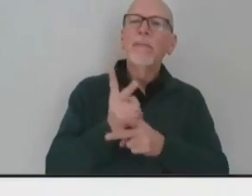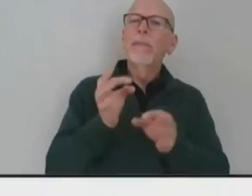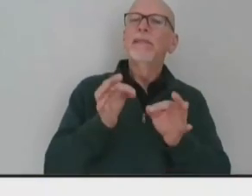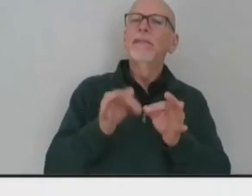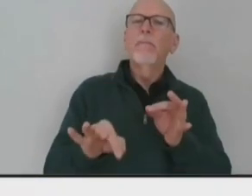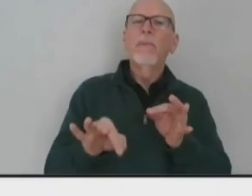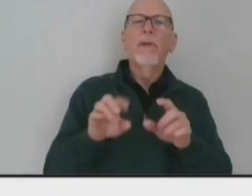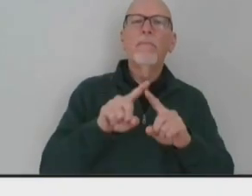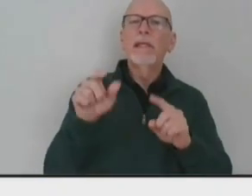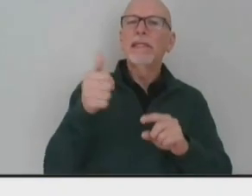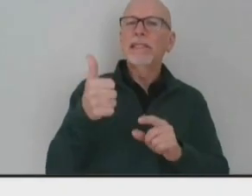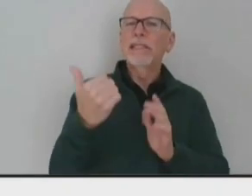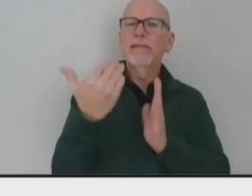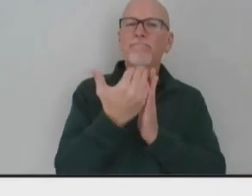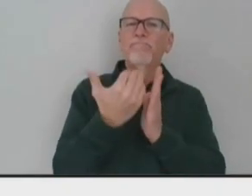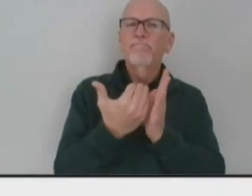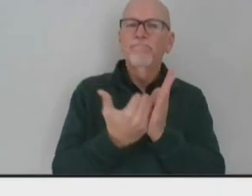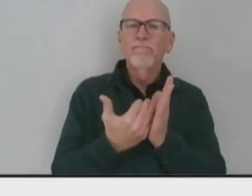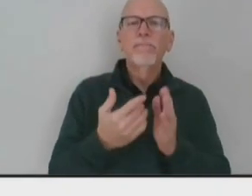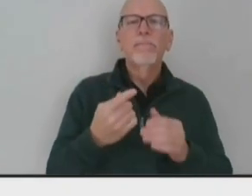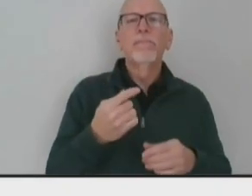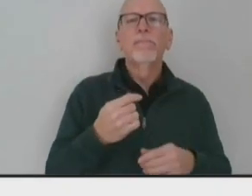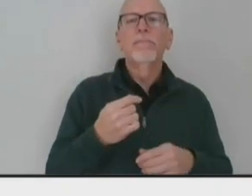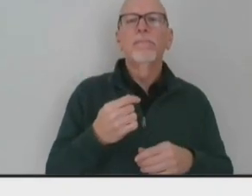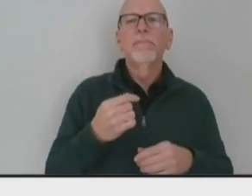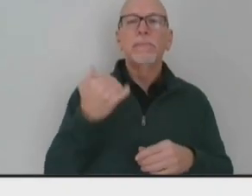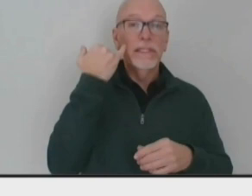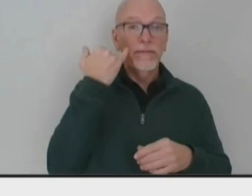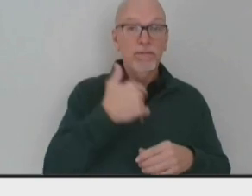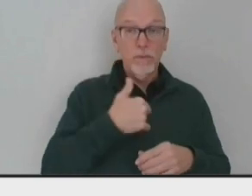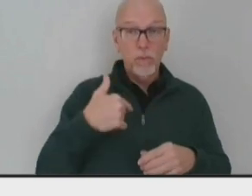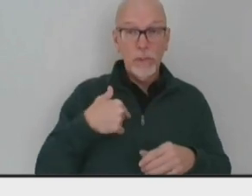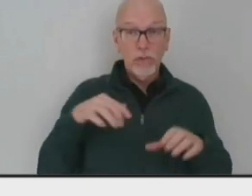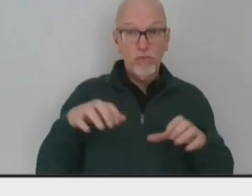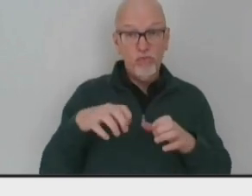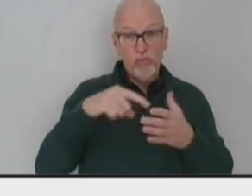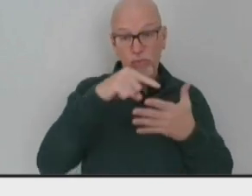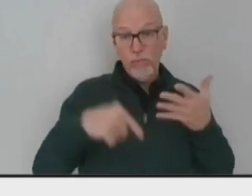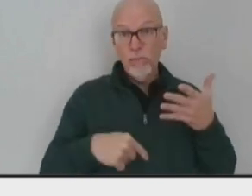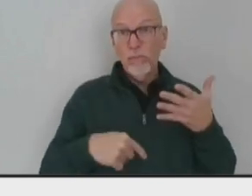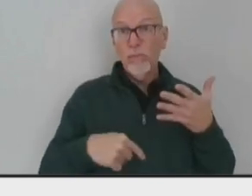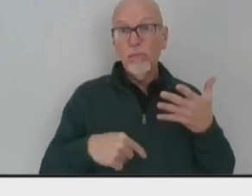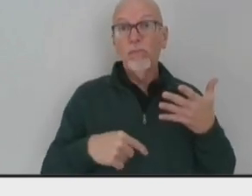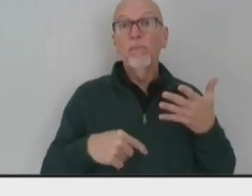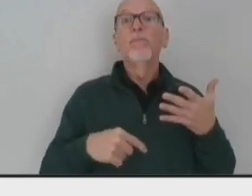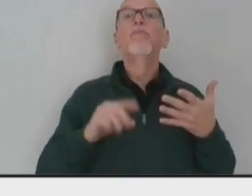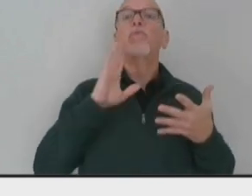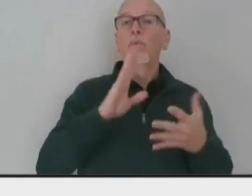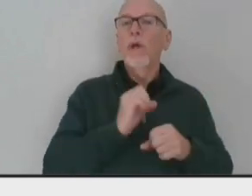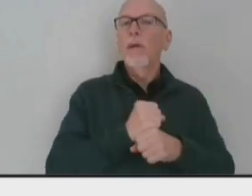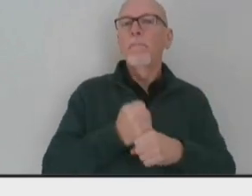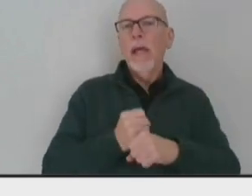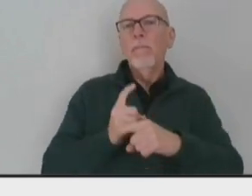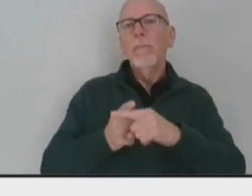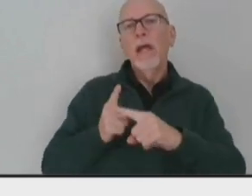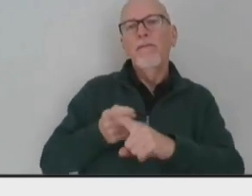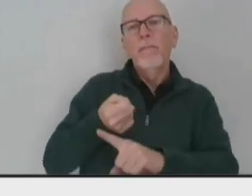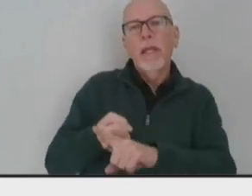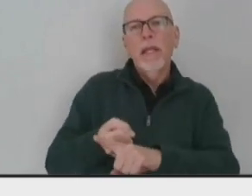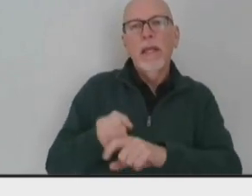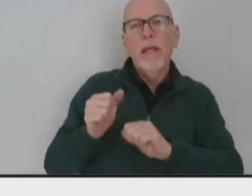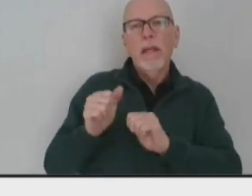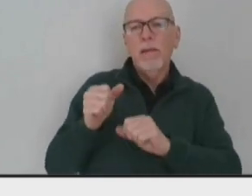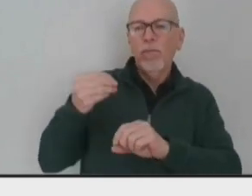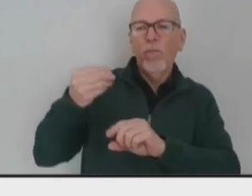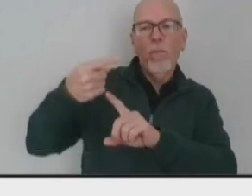of ten things that if we do, it will make a positive difference on where we are one month from